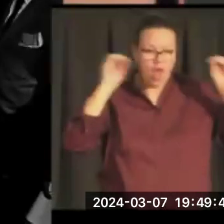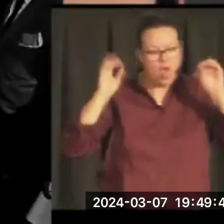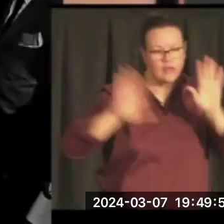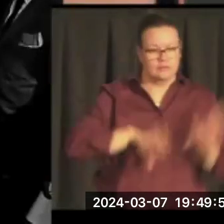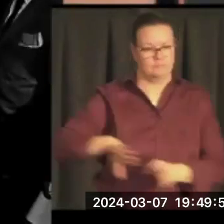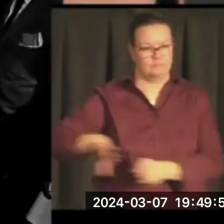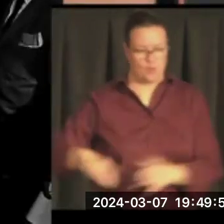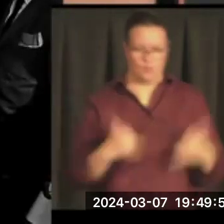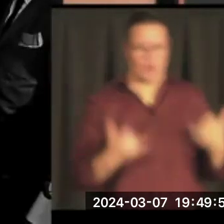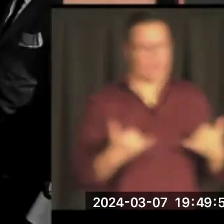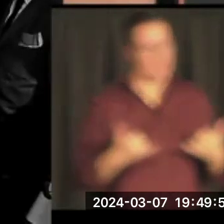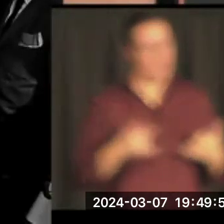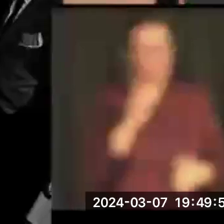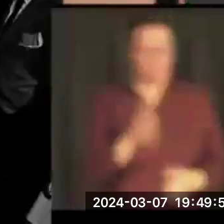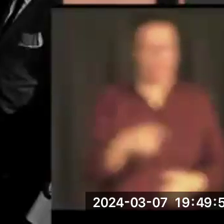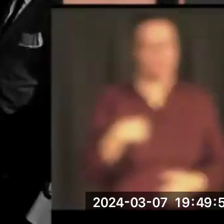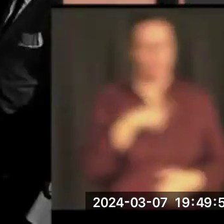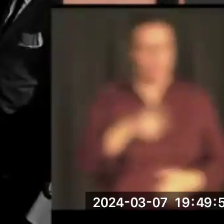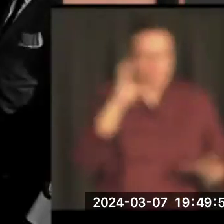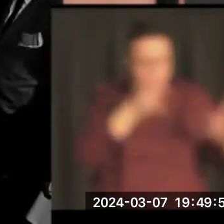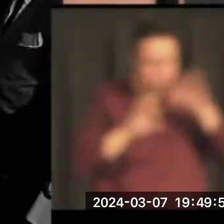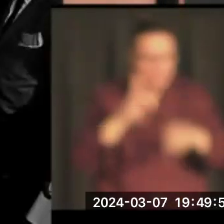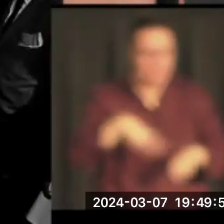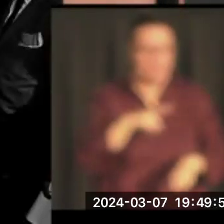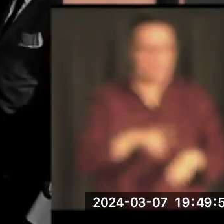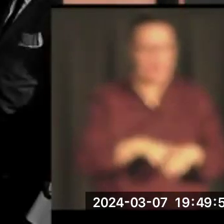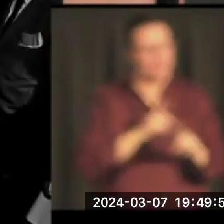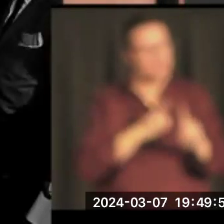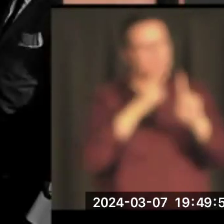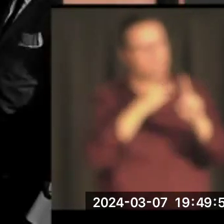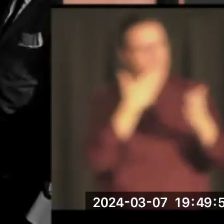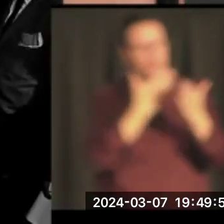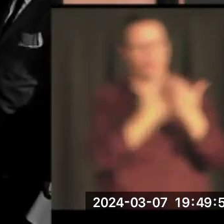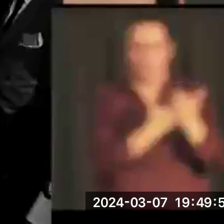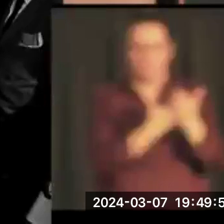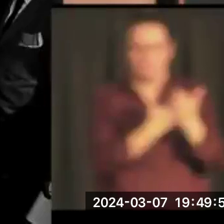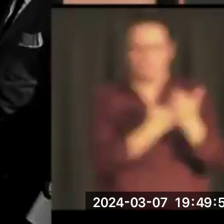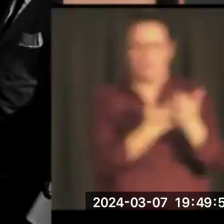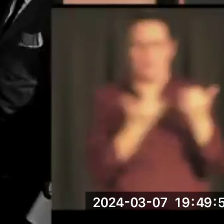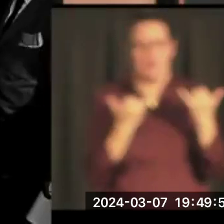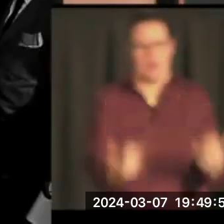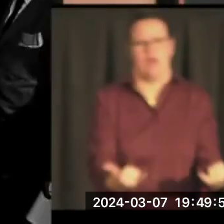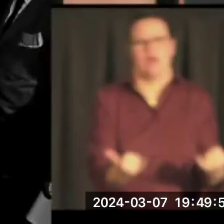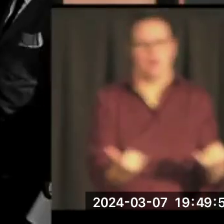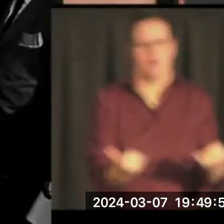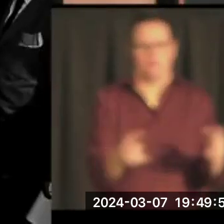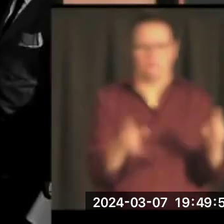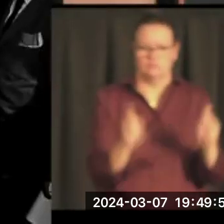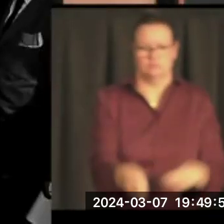and to seek their national good in its noblest of terms, now is the time.